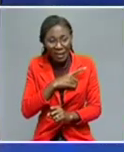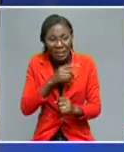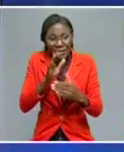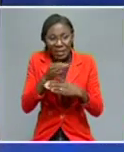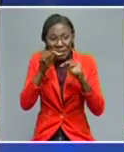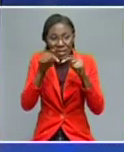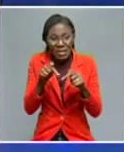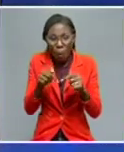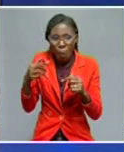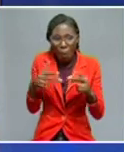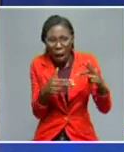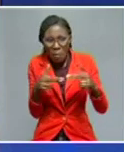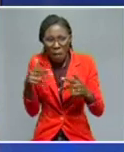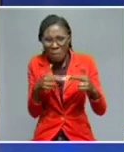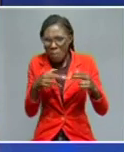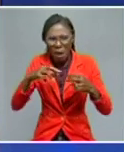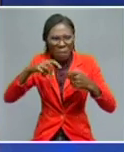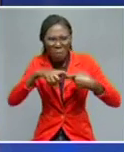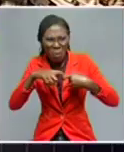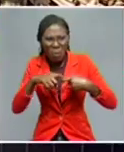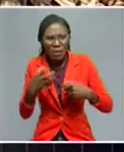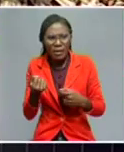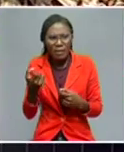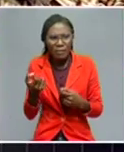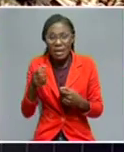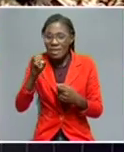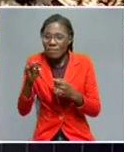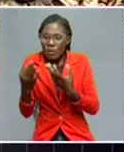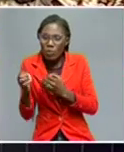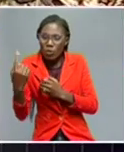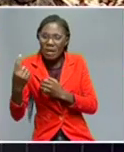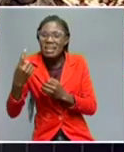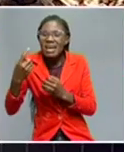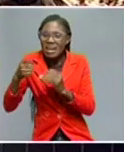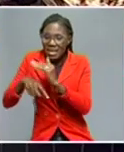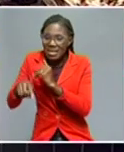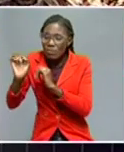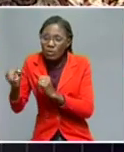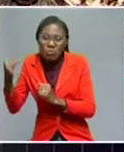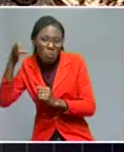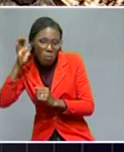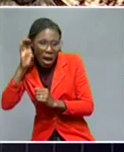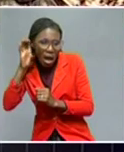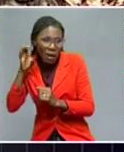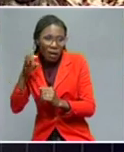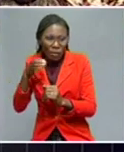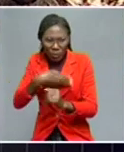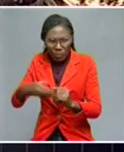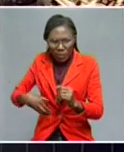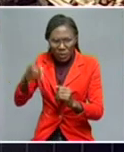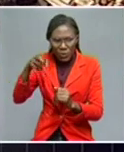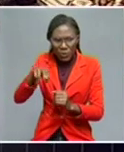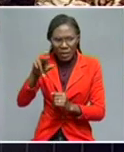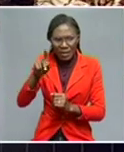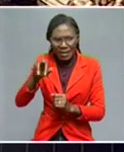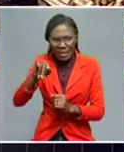circumstances. End the blame game, Ambassador. If one has listened to the address by the Ukrainian President Zelensky last